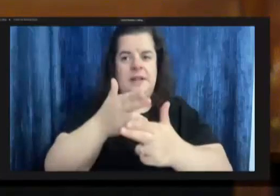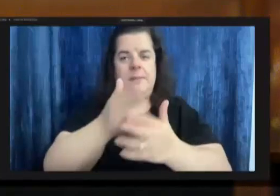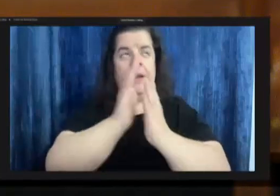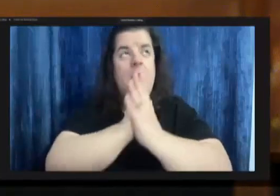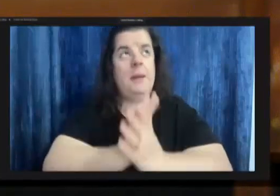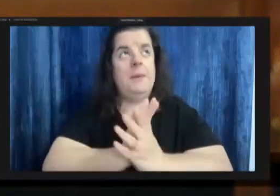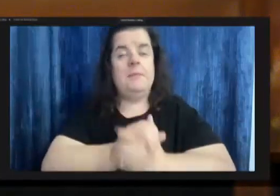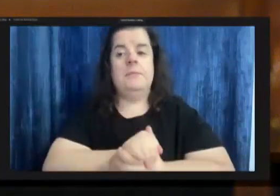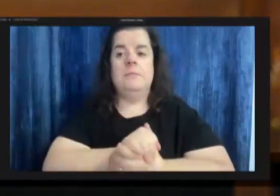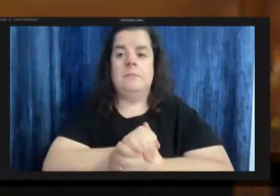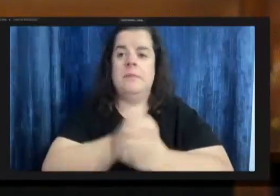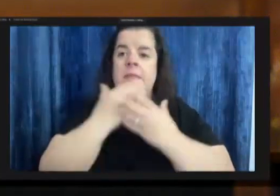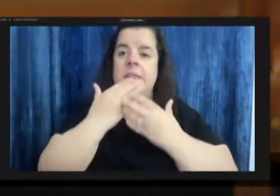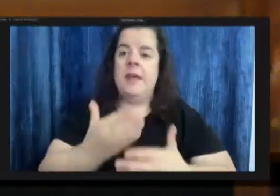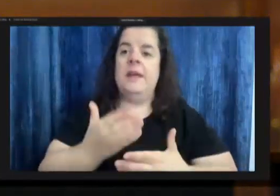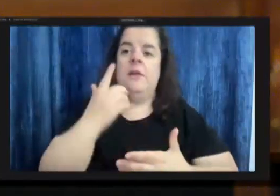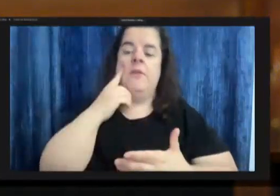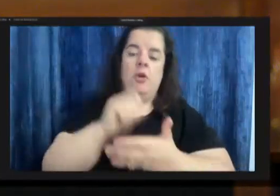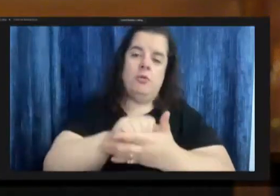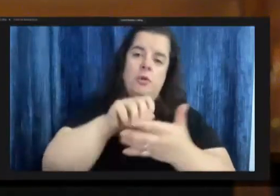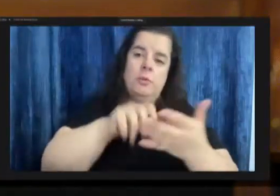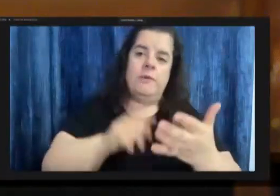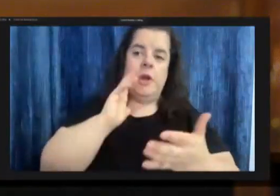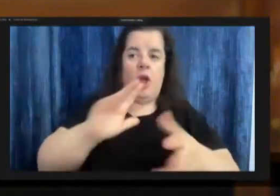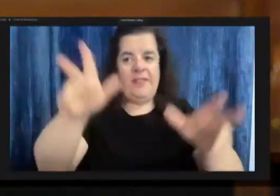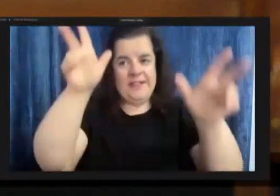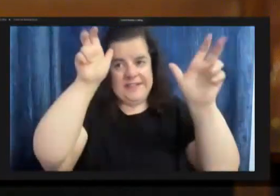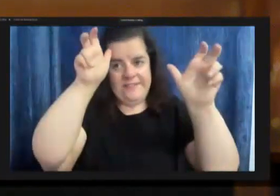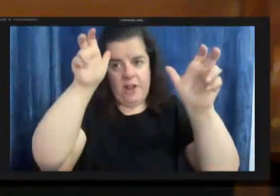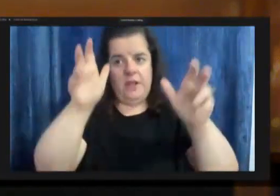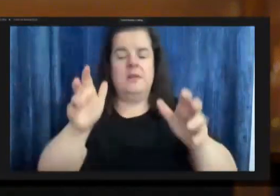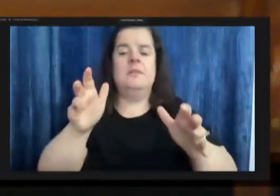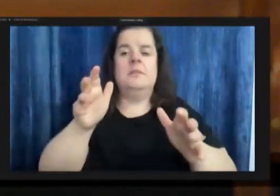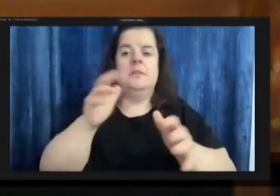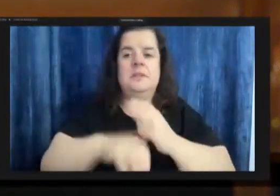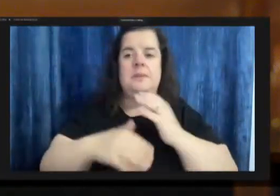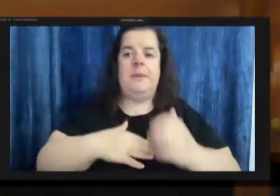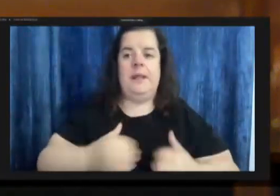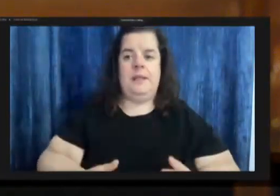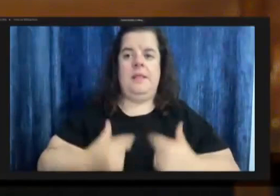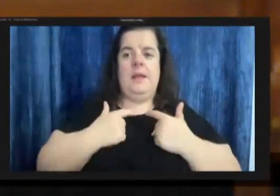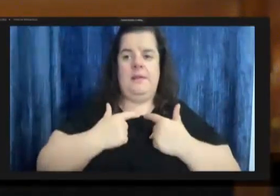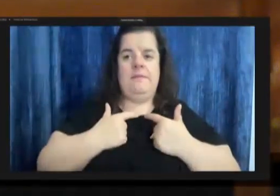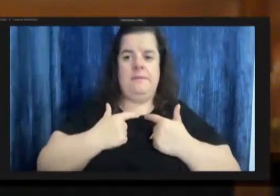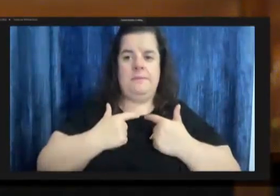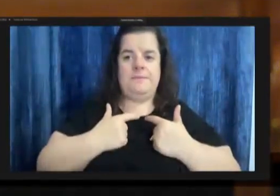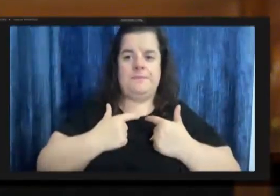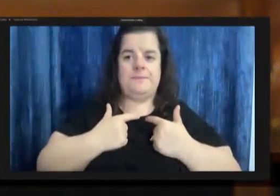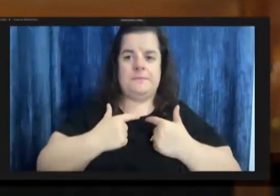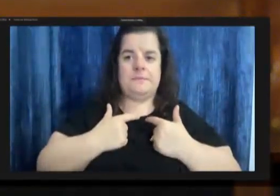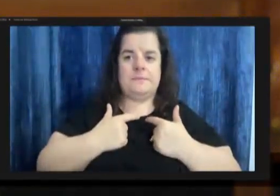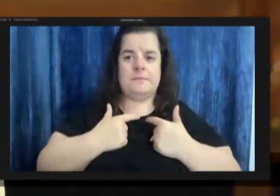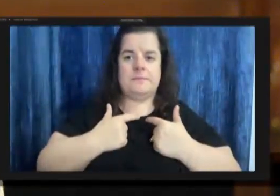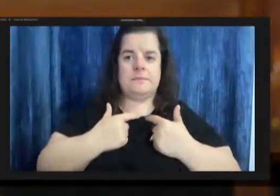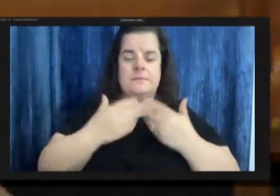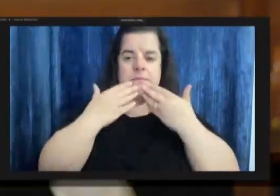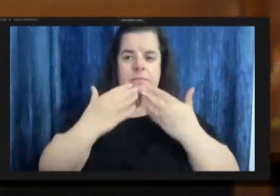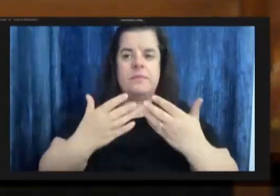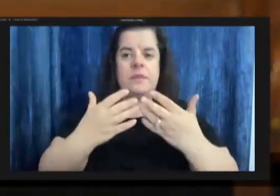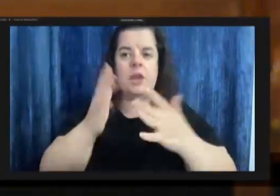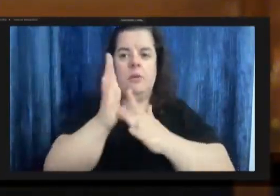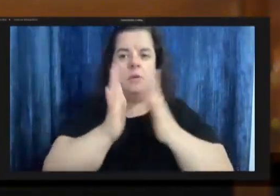thank you for removing all the evil that has been in my life all my life thank you jesus